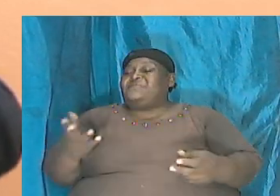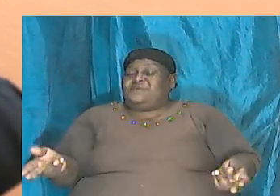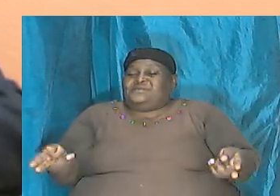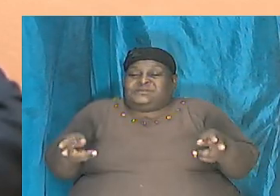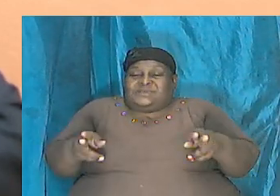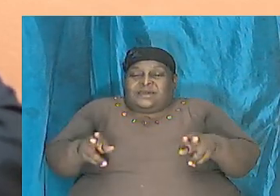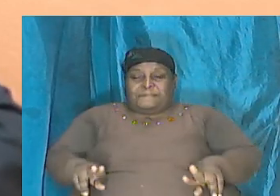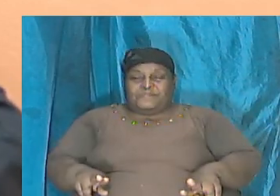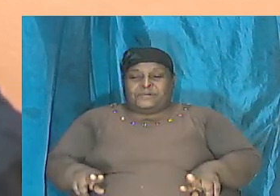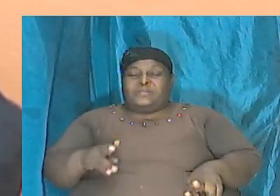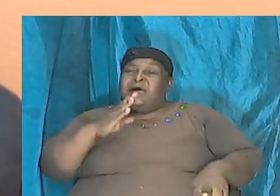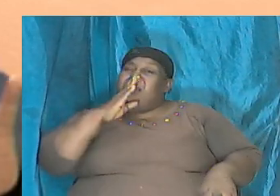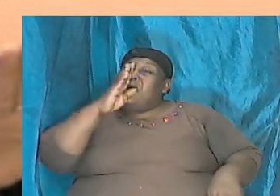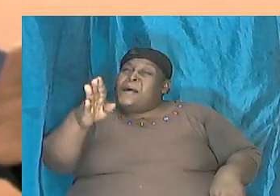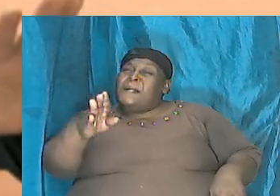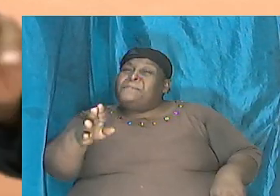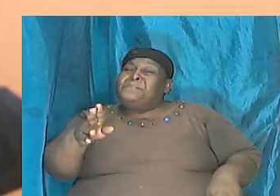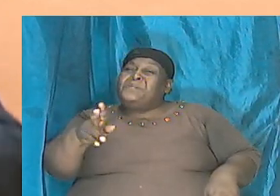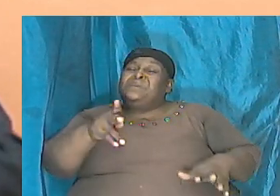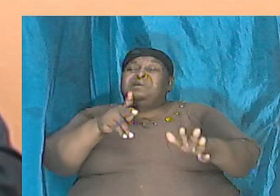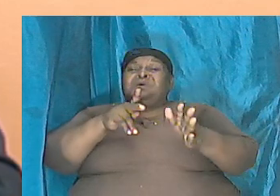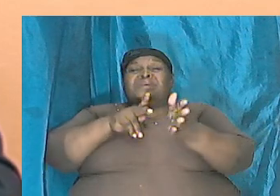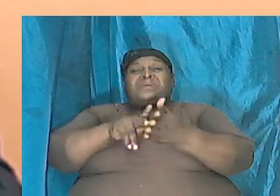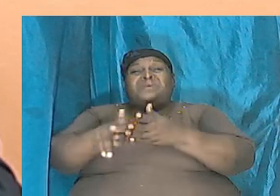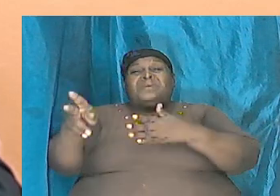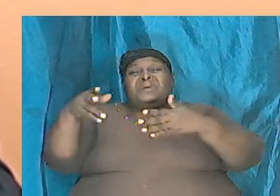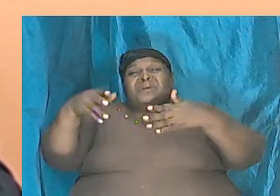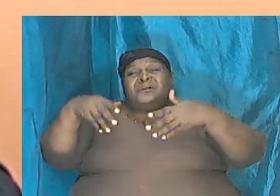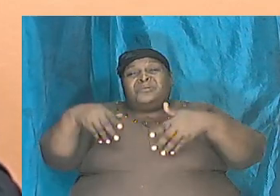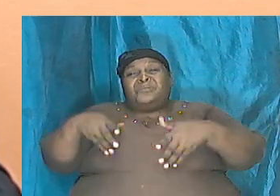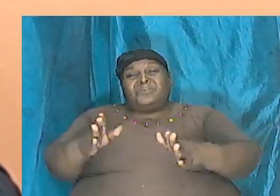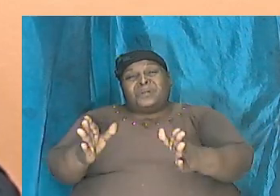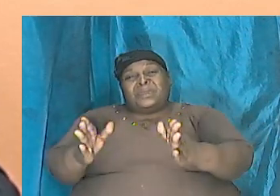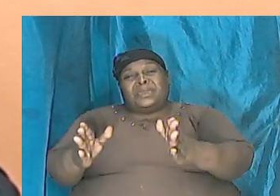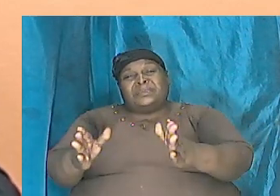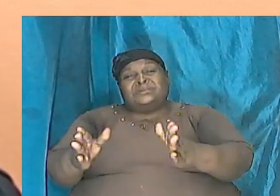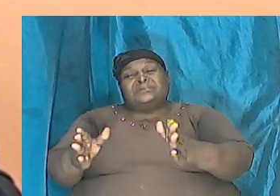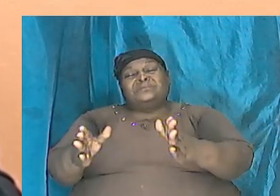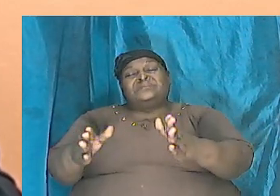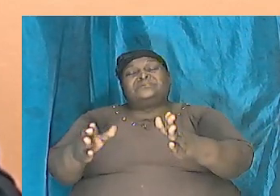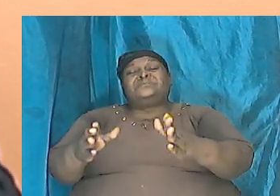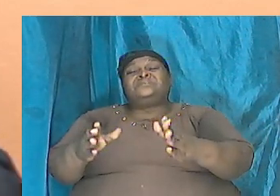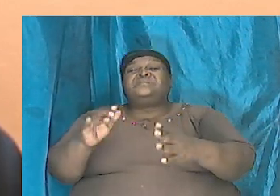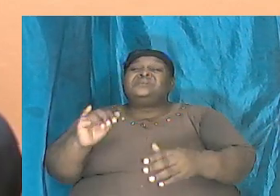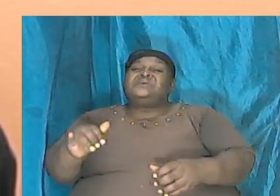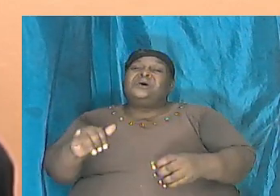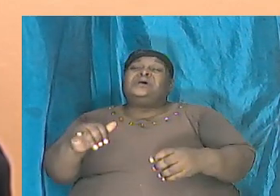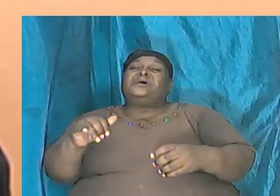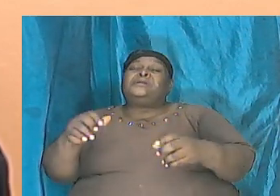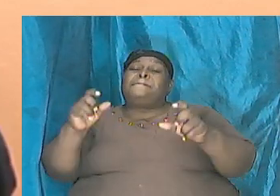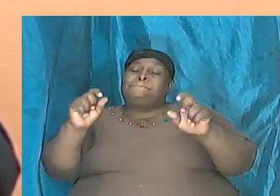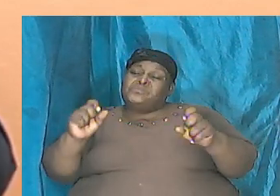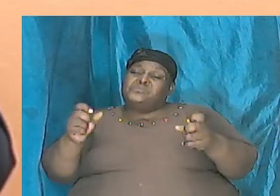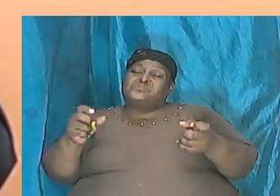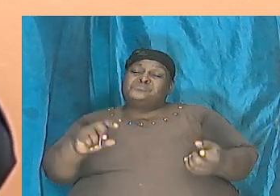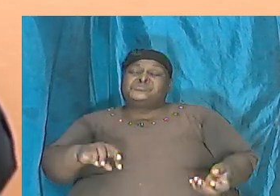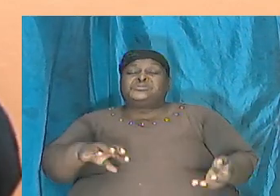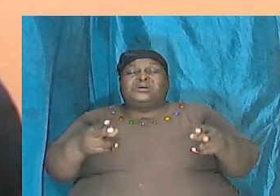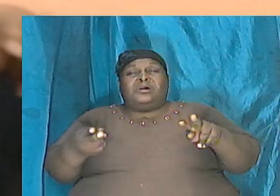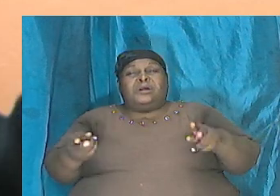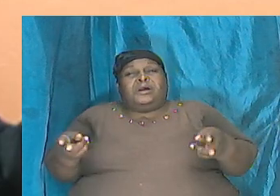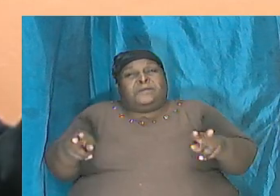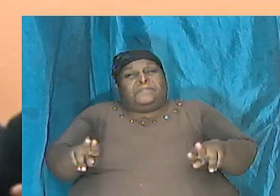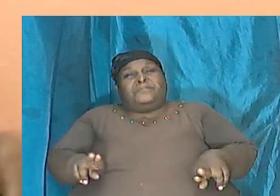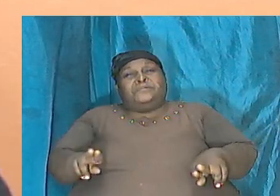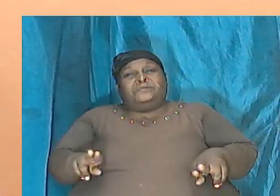and to be executed the way that it is being executed, the power behind it